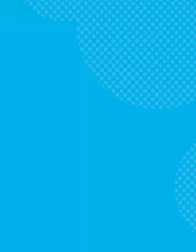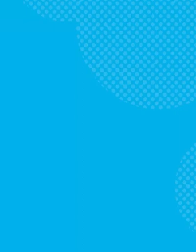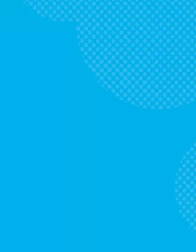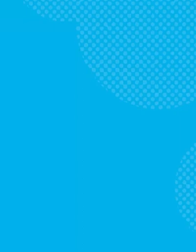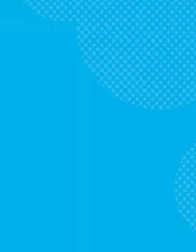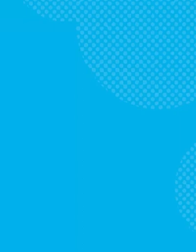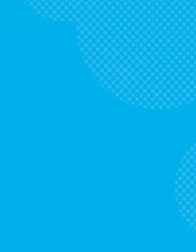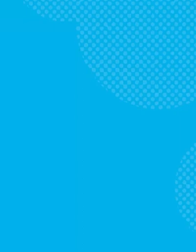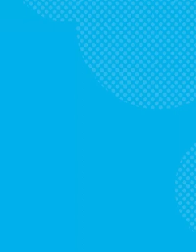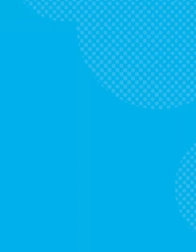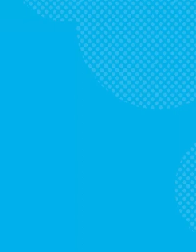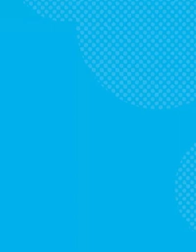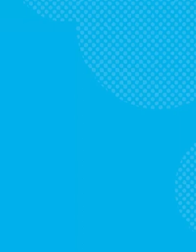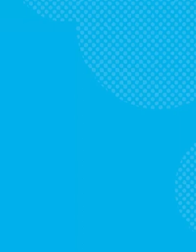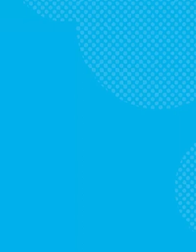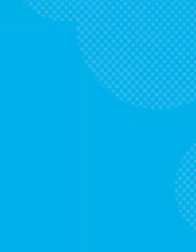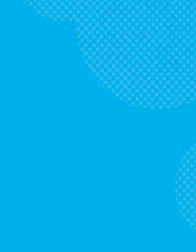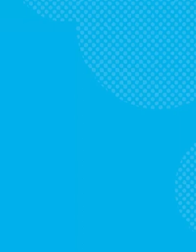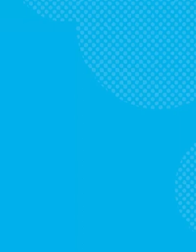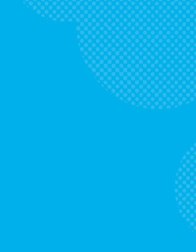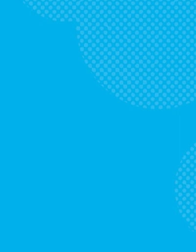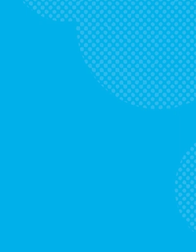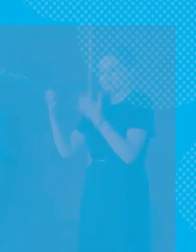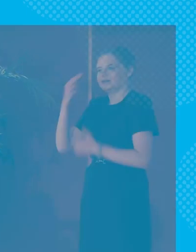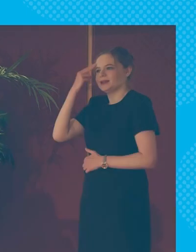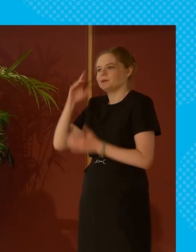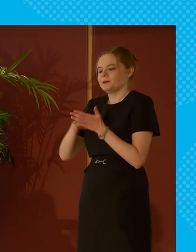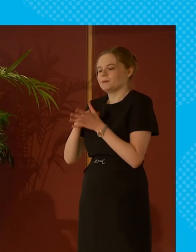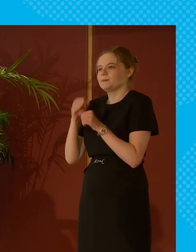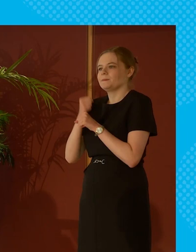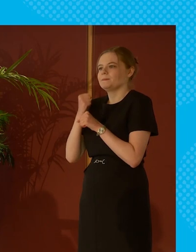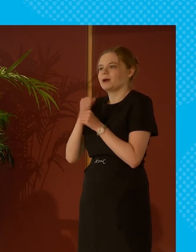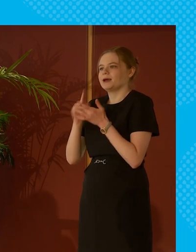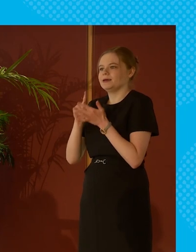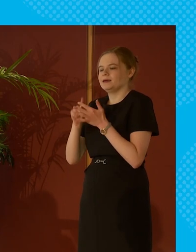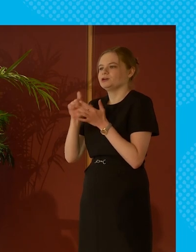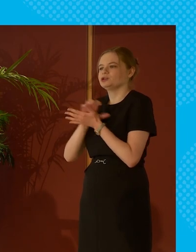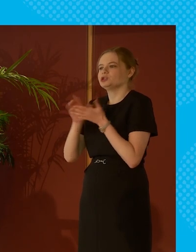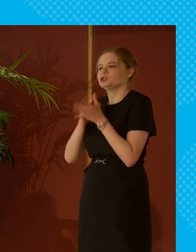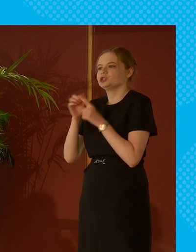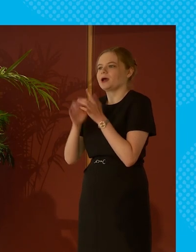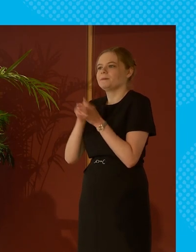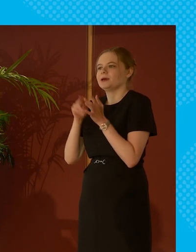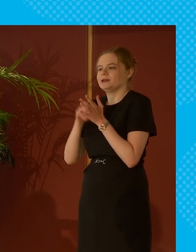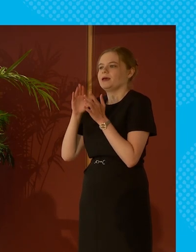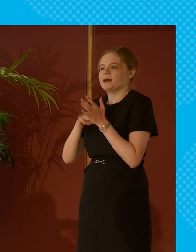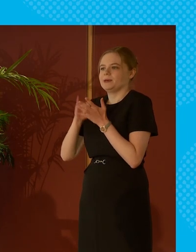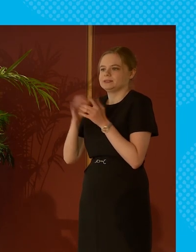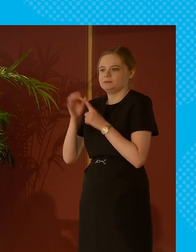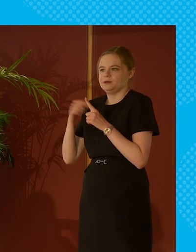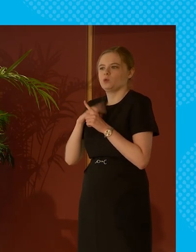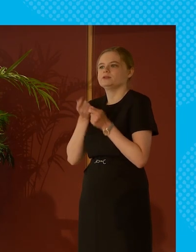Good afternoon everyone and welcome to your Scottish Parliament. My name is Maggie Chapman MSP and I'm one of the directors of the